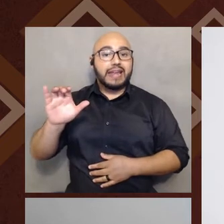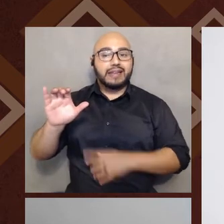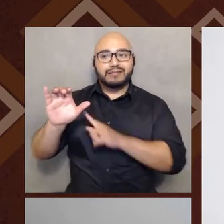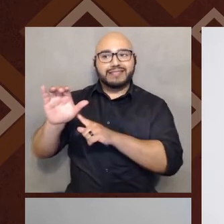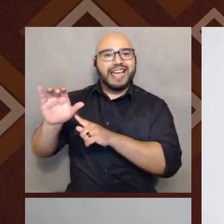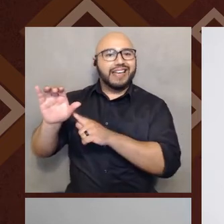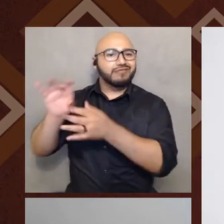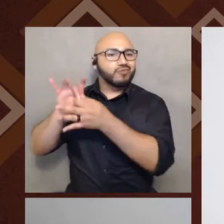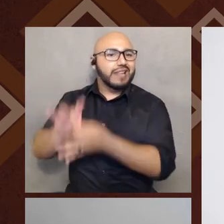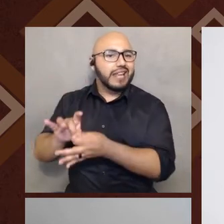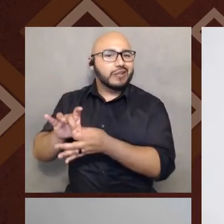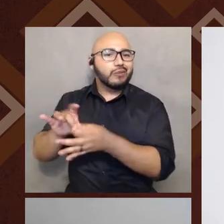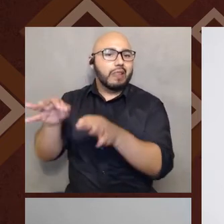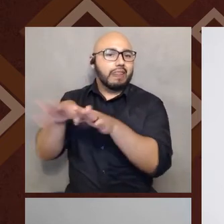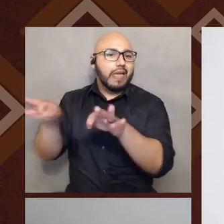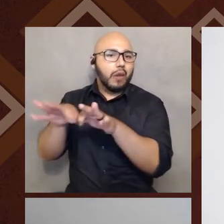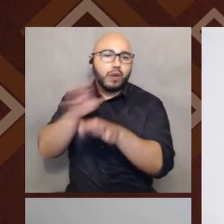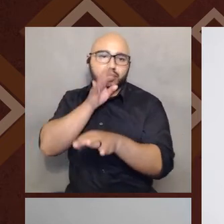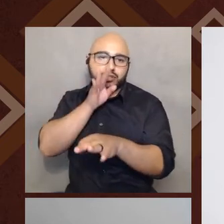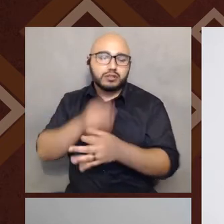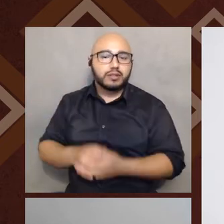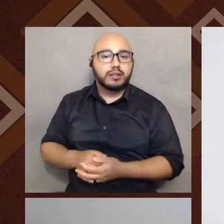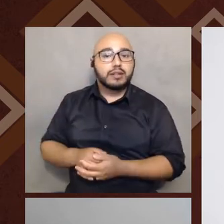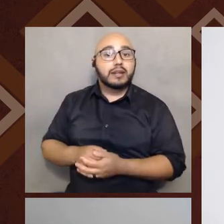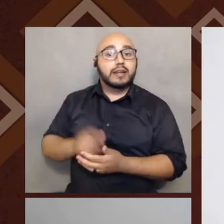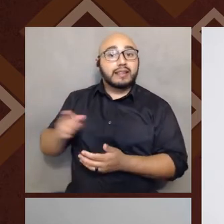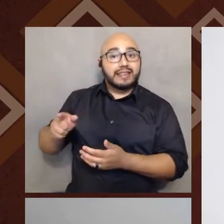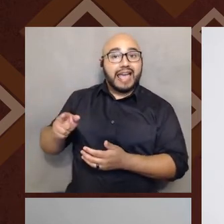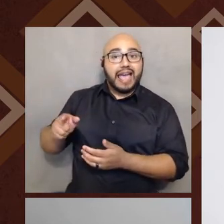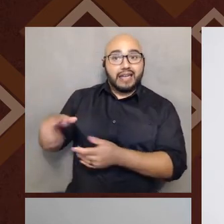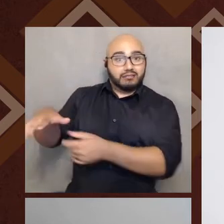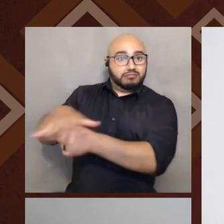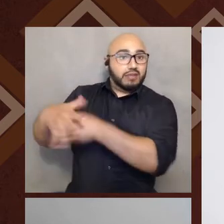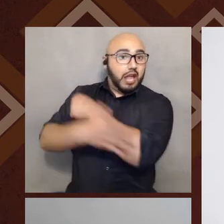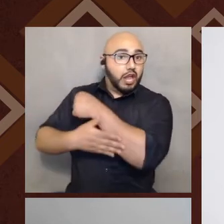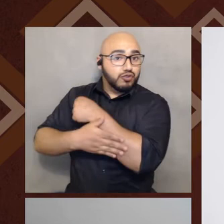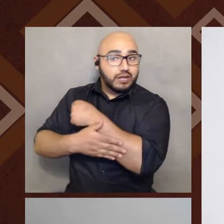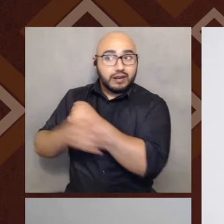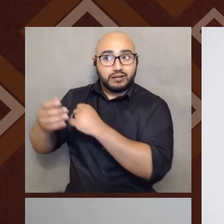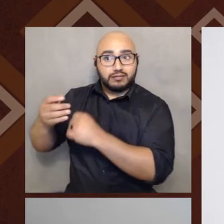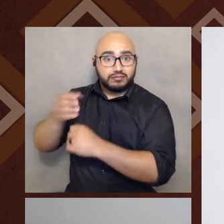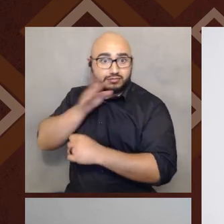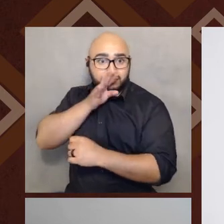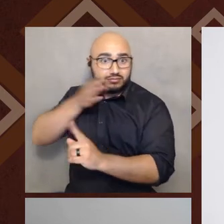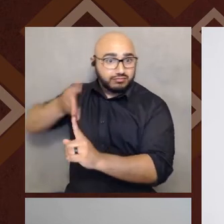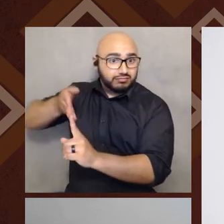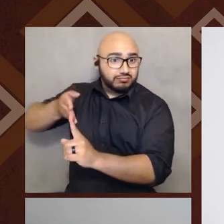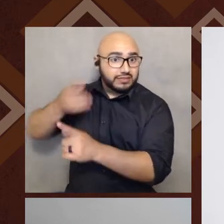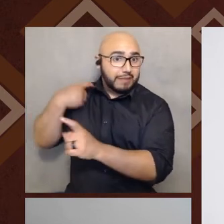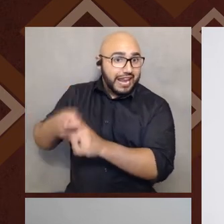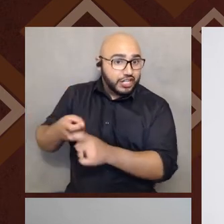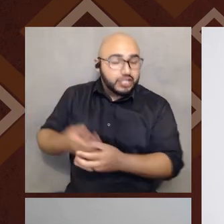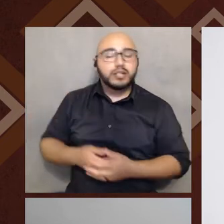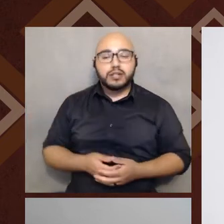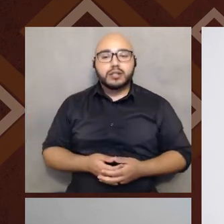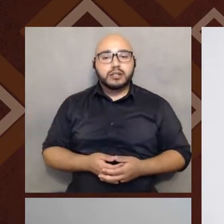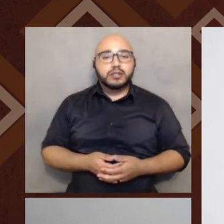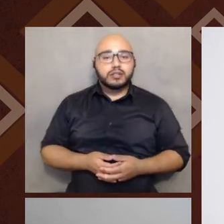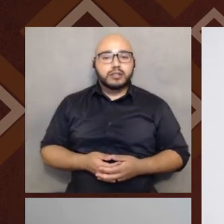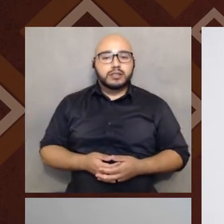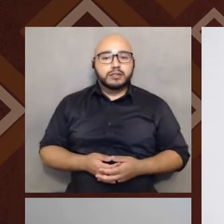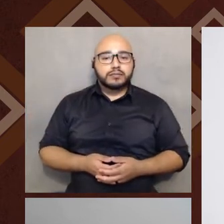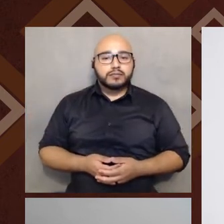language. Are they from a Spanish speaking place? Right. Um, and, and so we get the main, um,